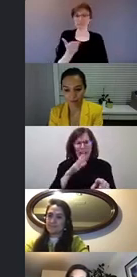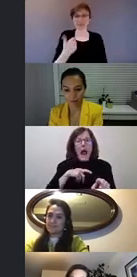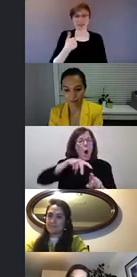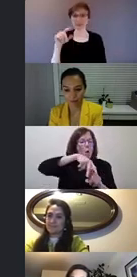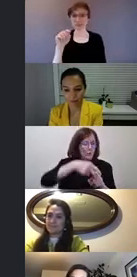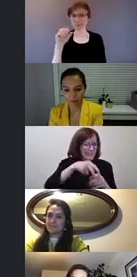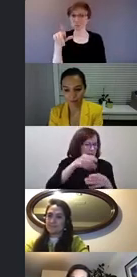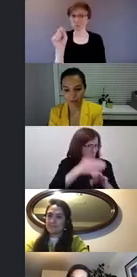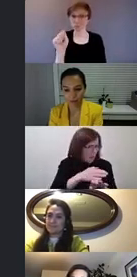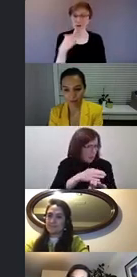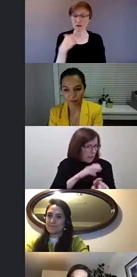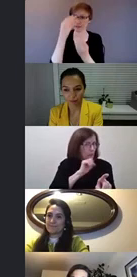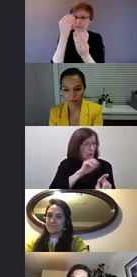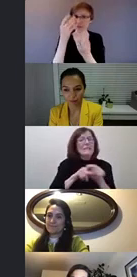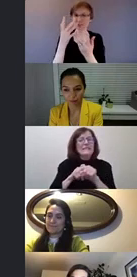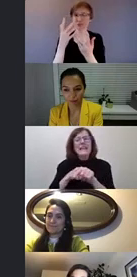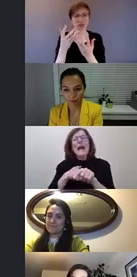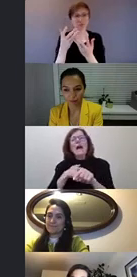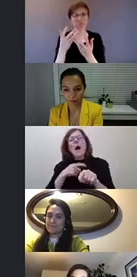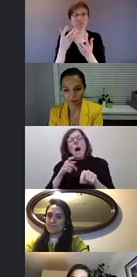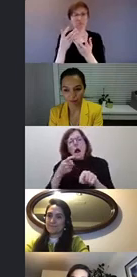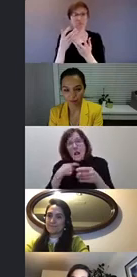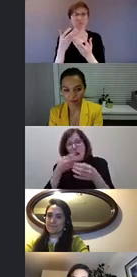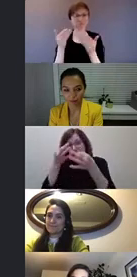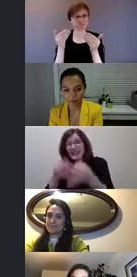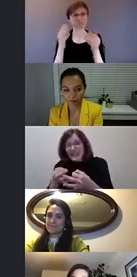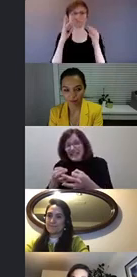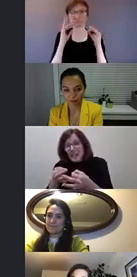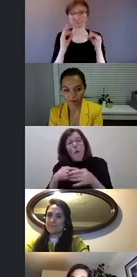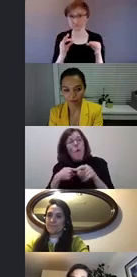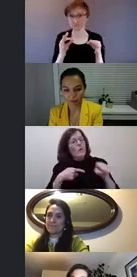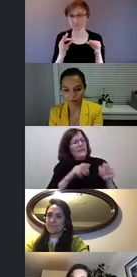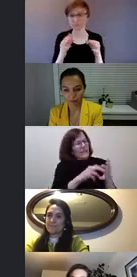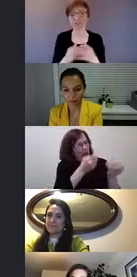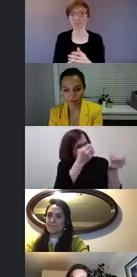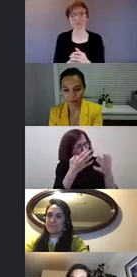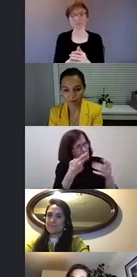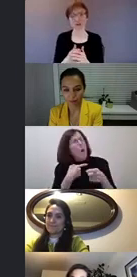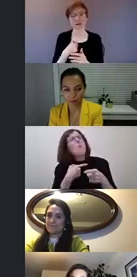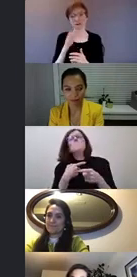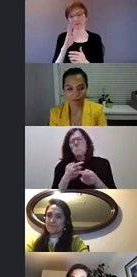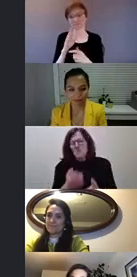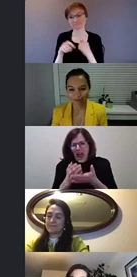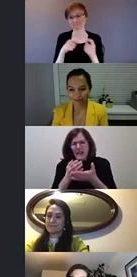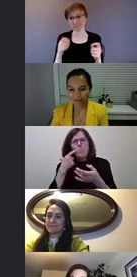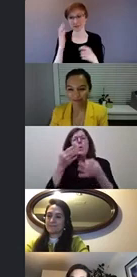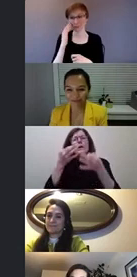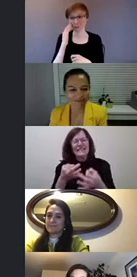in in some of these decisions and forming these organizations um I'll leave that that for now there's a few other questions coming in